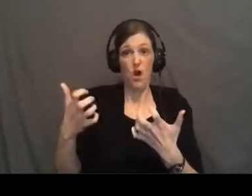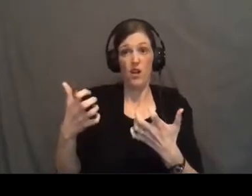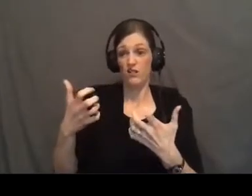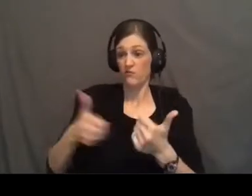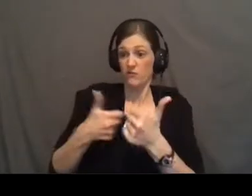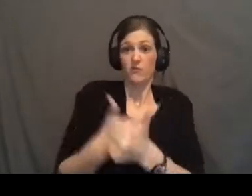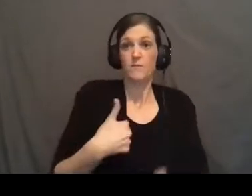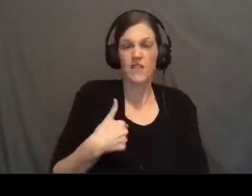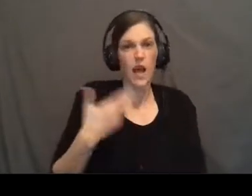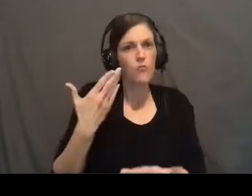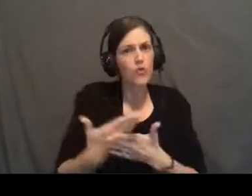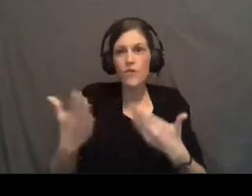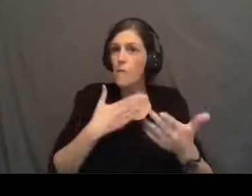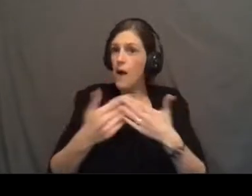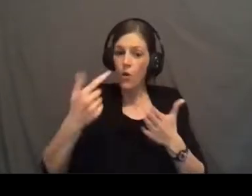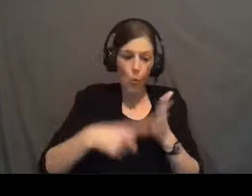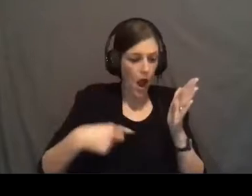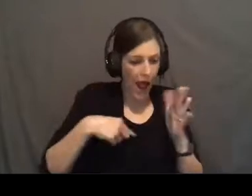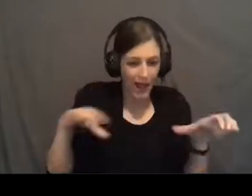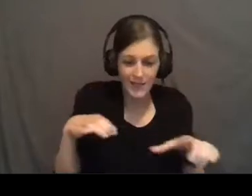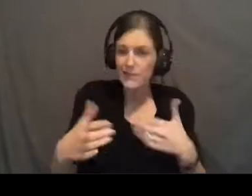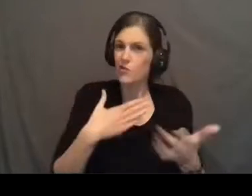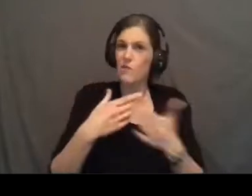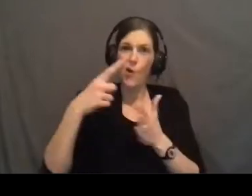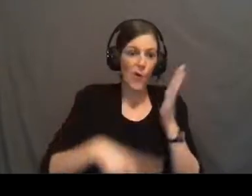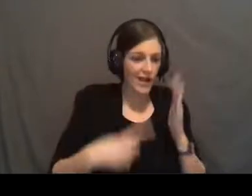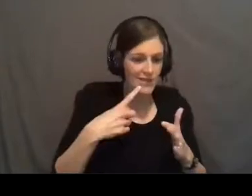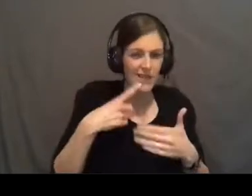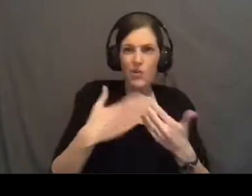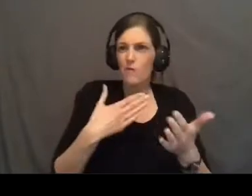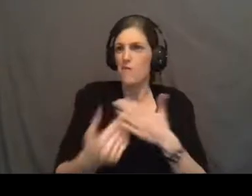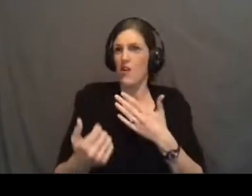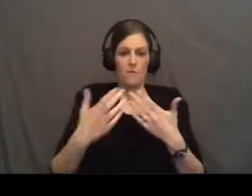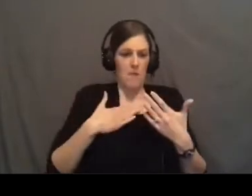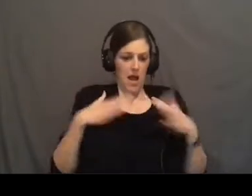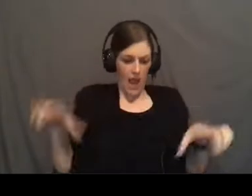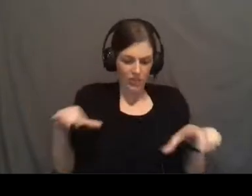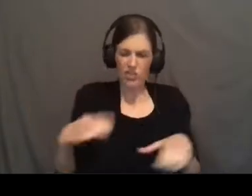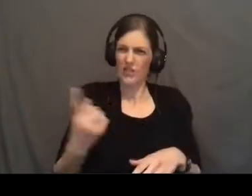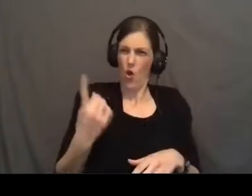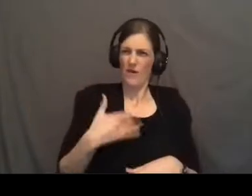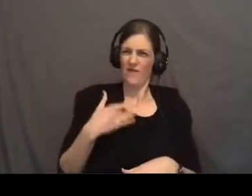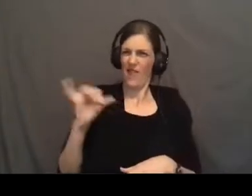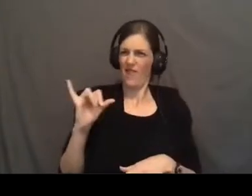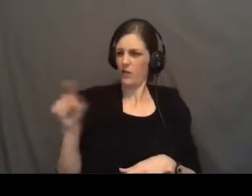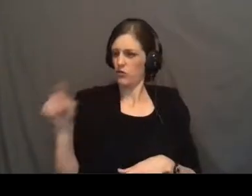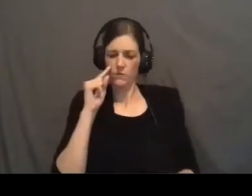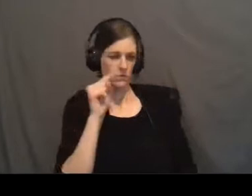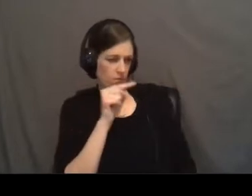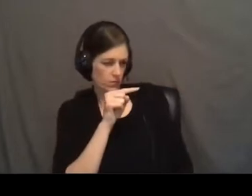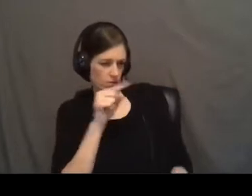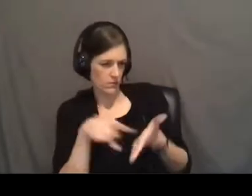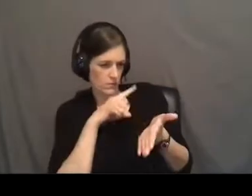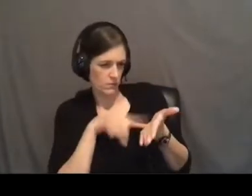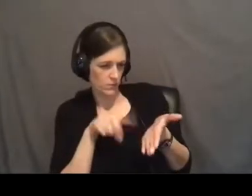proof to prove that she did. It was like no matter what I did, no matter what I said, no matter what actions I took, I always felt like she had this eye, this critical eye